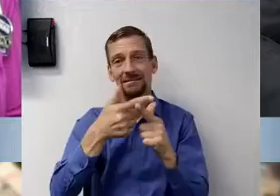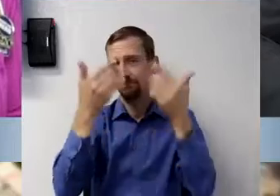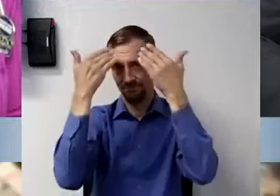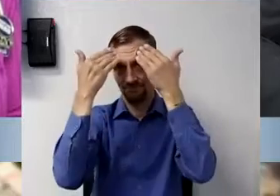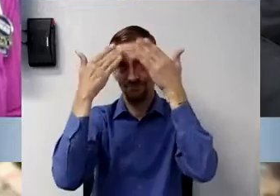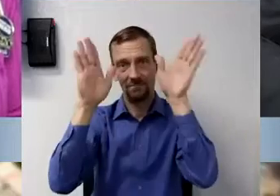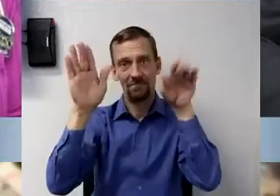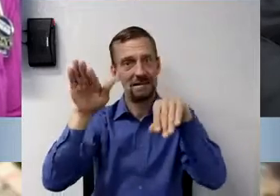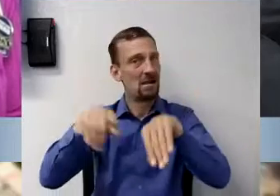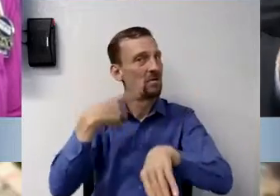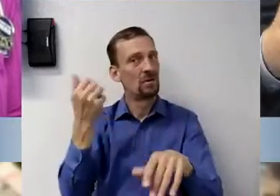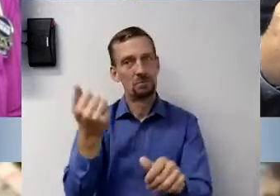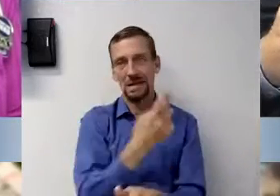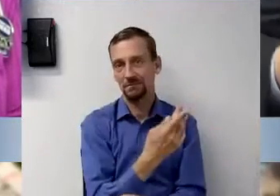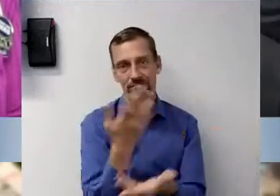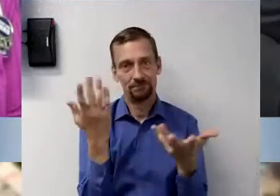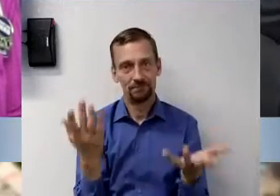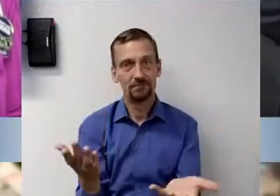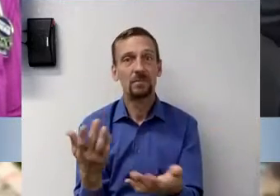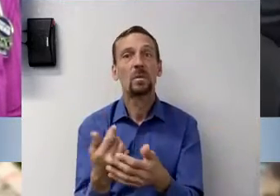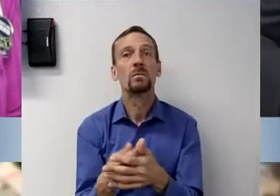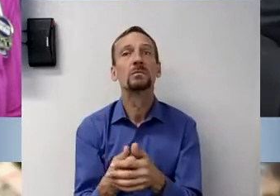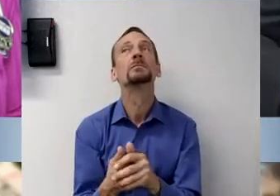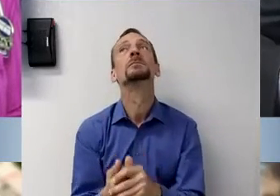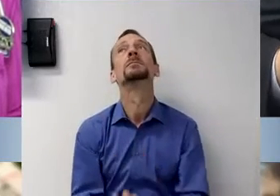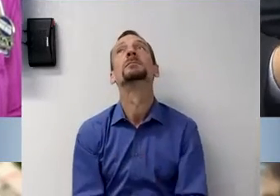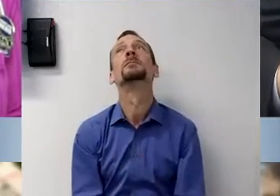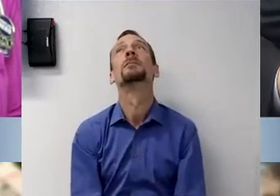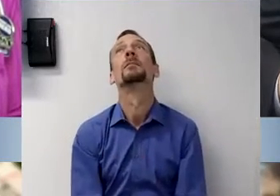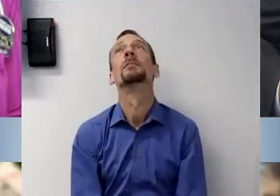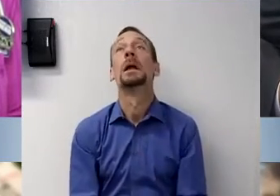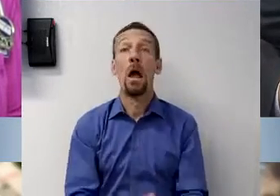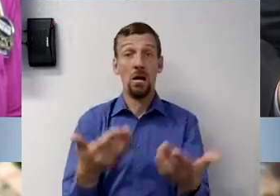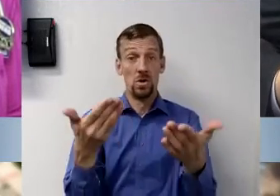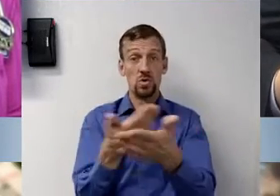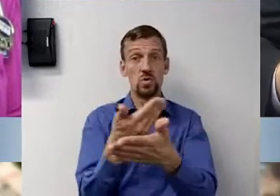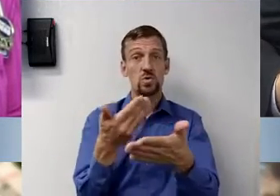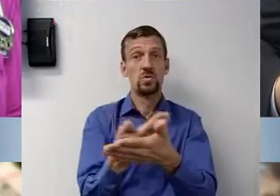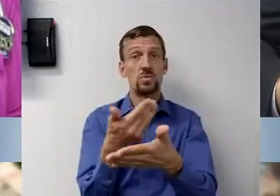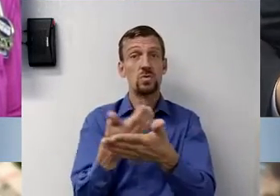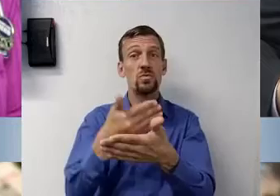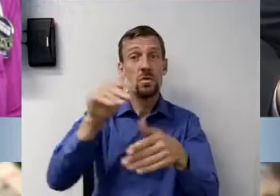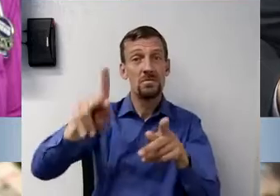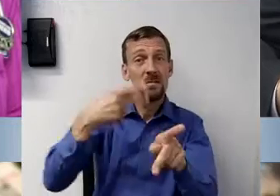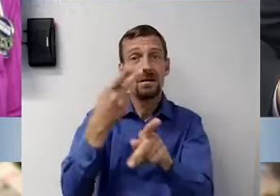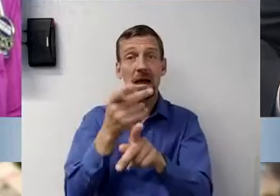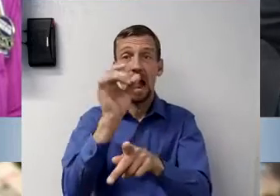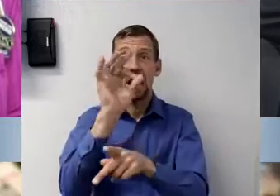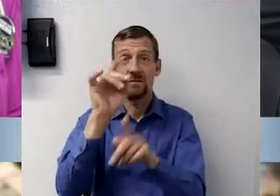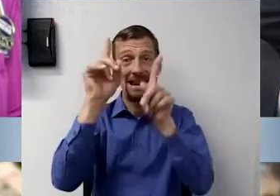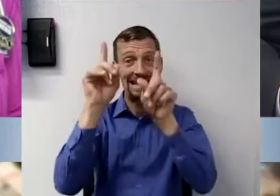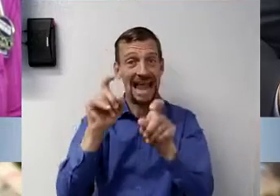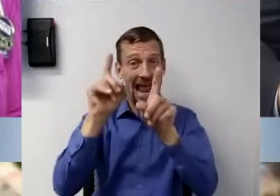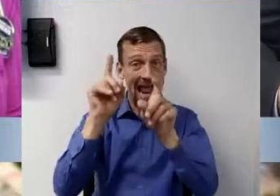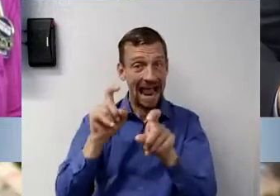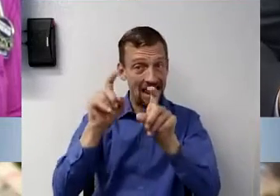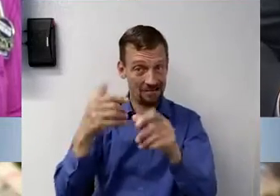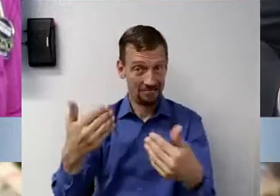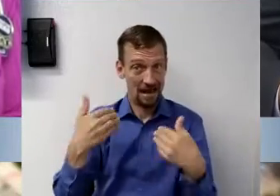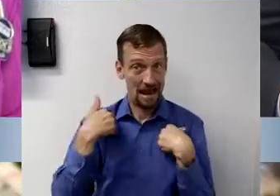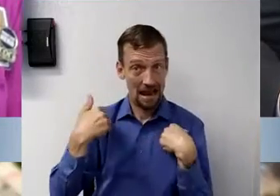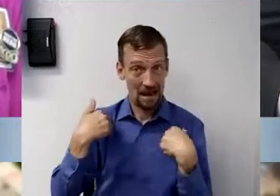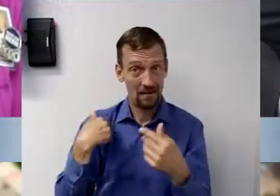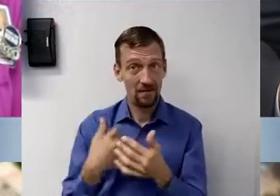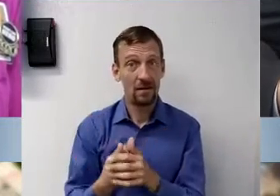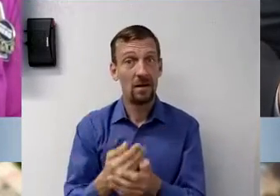takes to, to get back. There is a, um, a new platform and I, and I don't know the name of it, um, yet. Um,